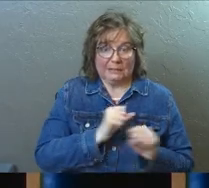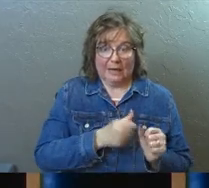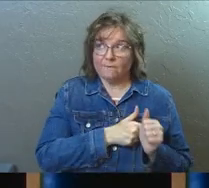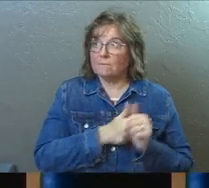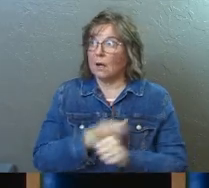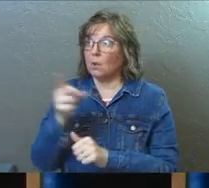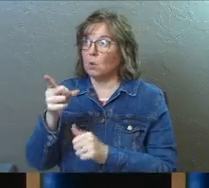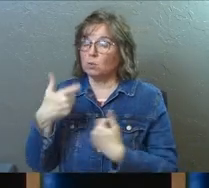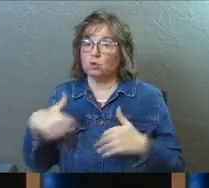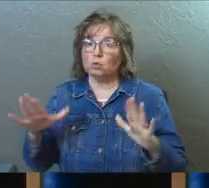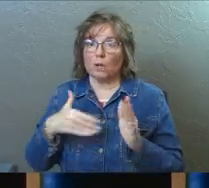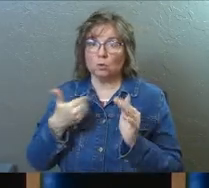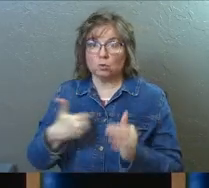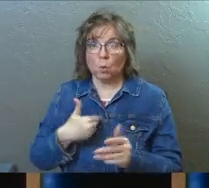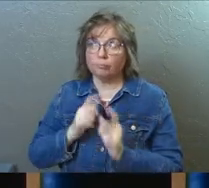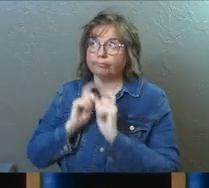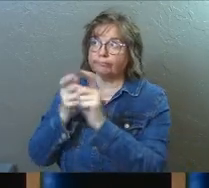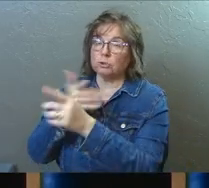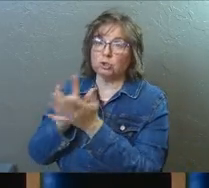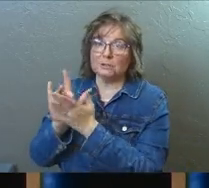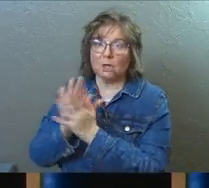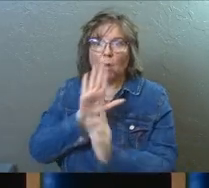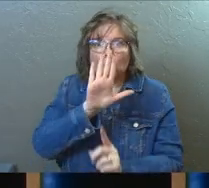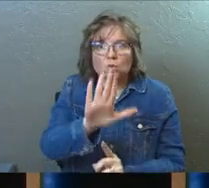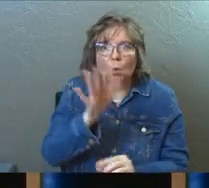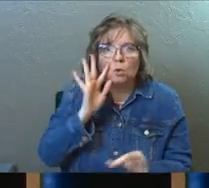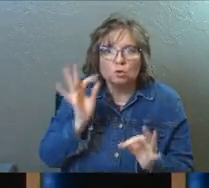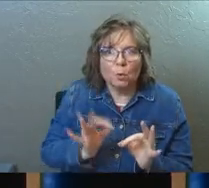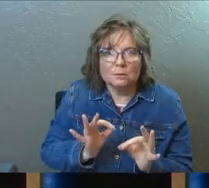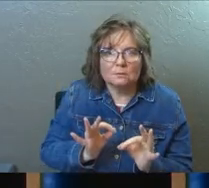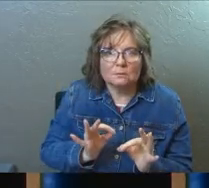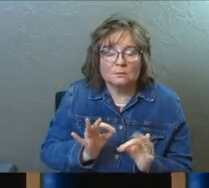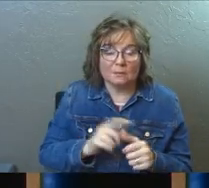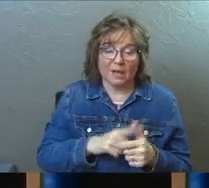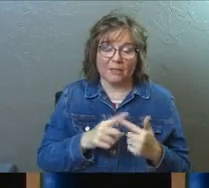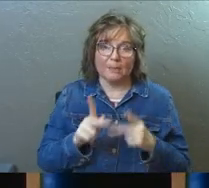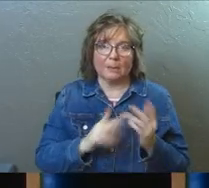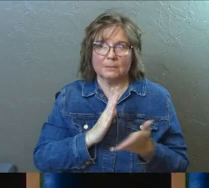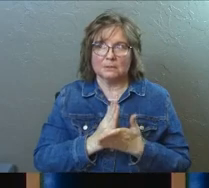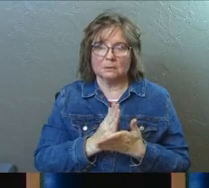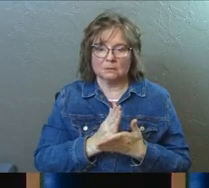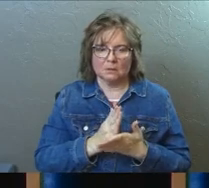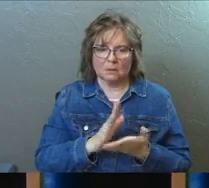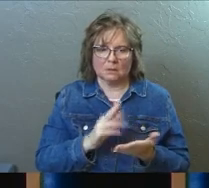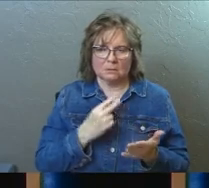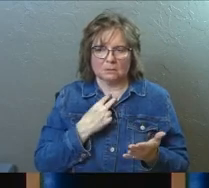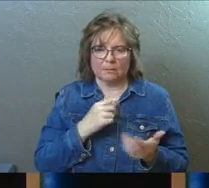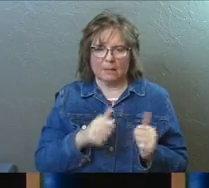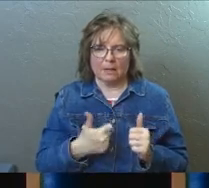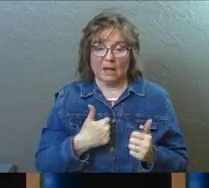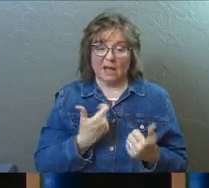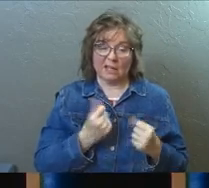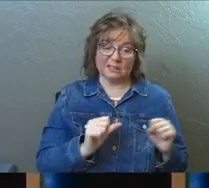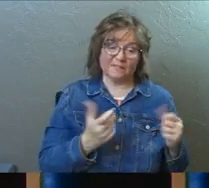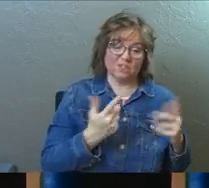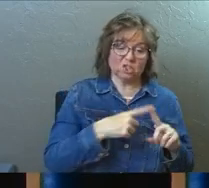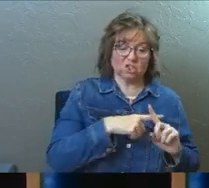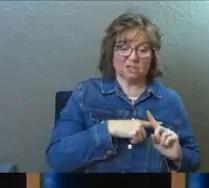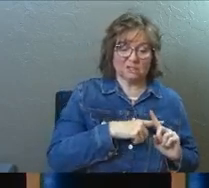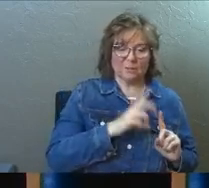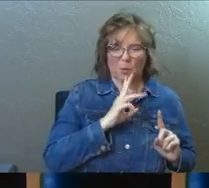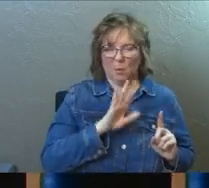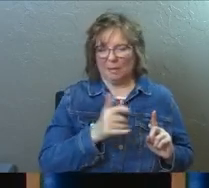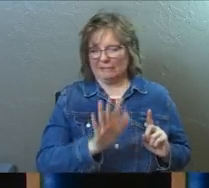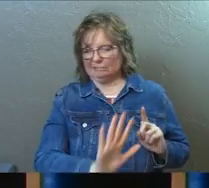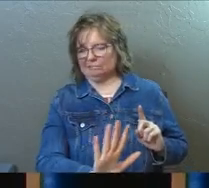entire life and soul to Jesus. That was your choice. And then people get stopped at baptism, right? They're like, I got saved, but I don't want to get